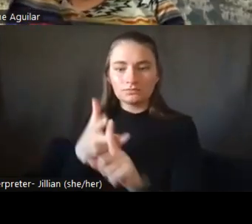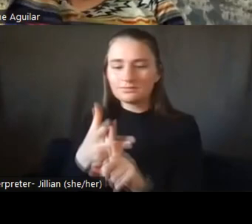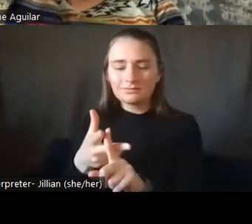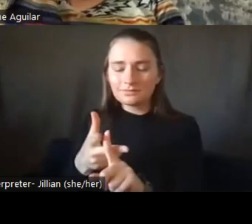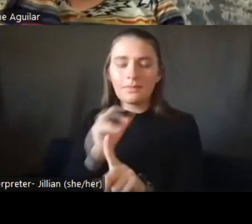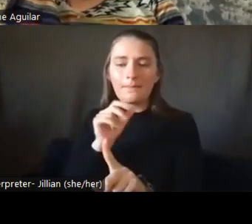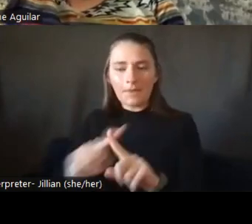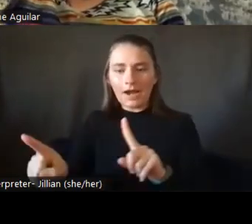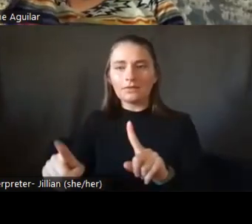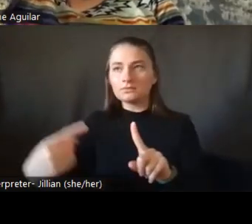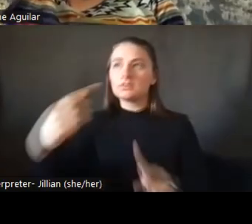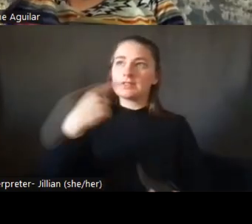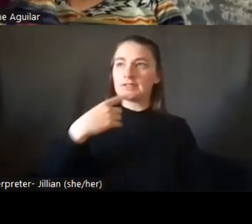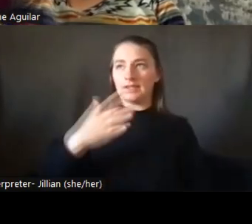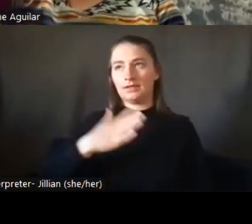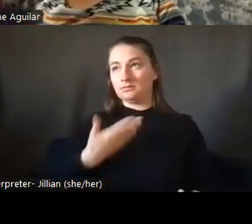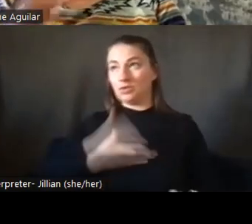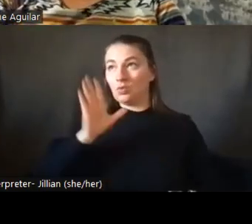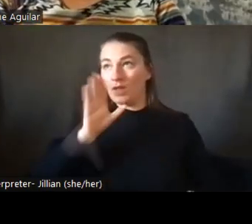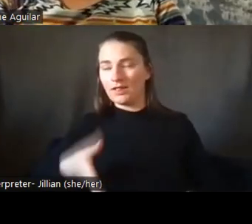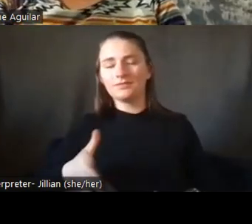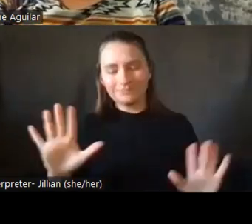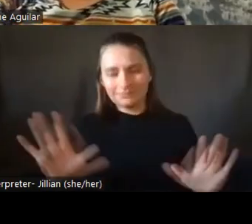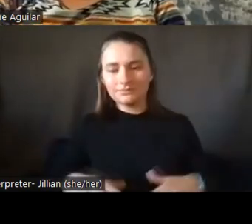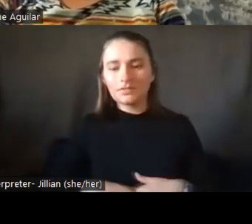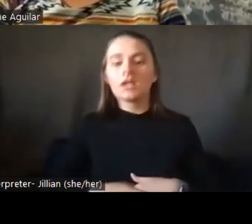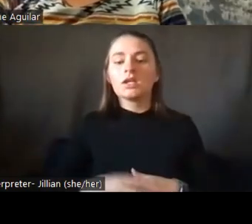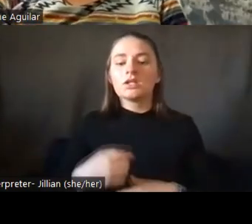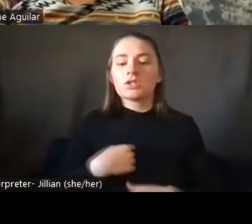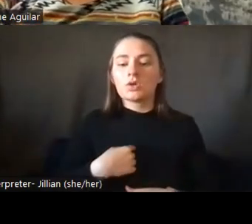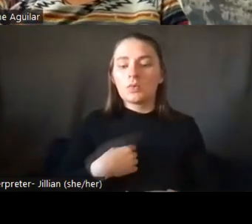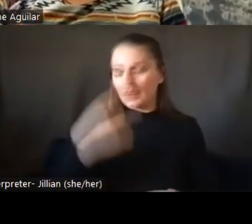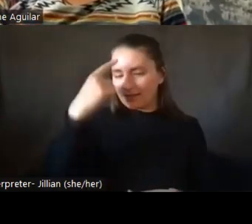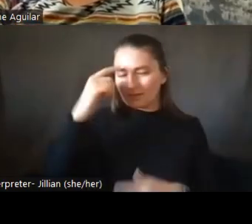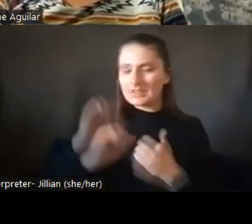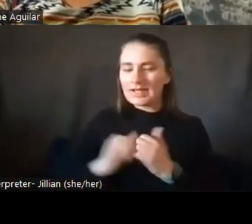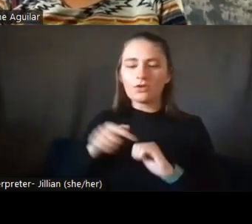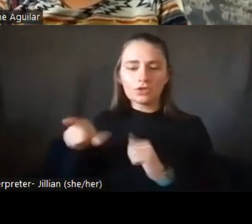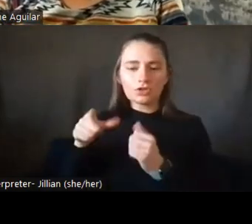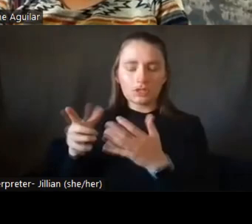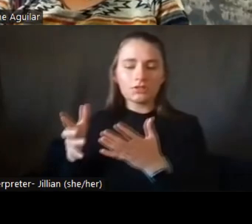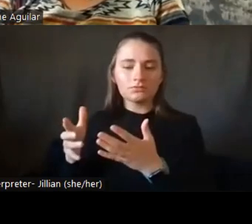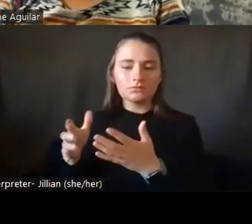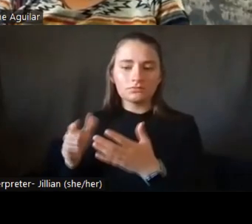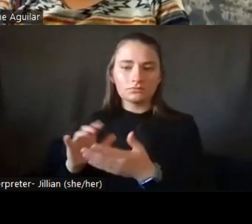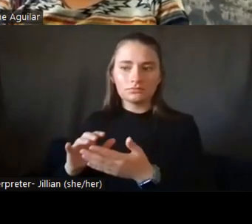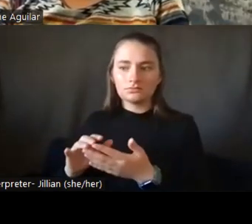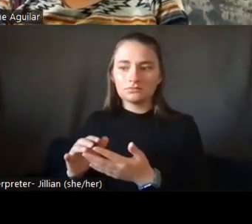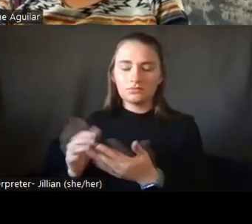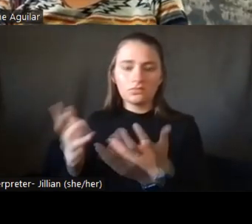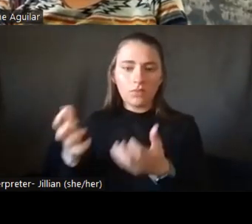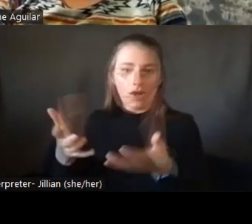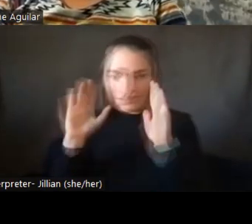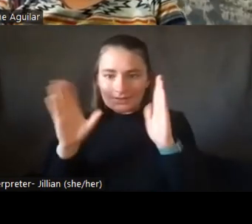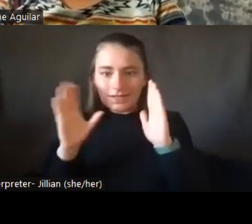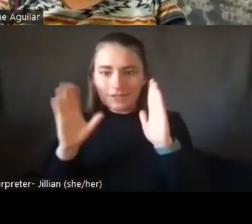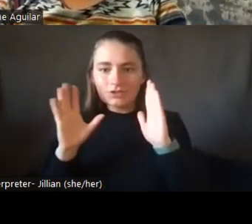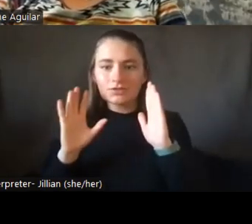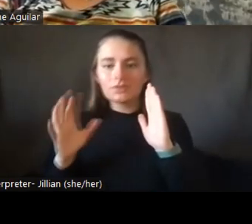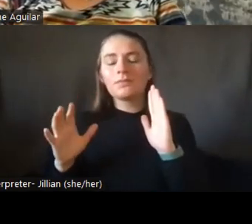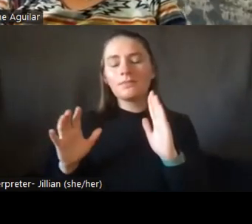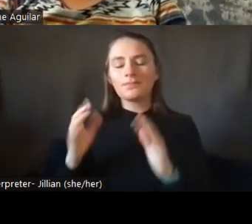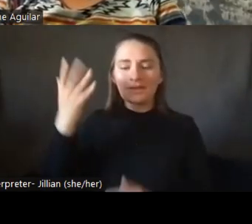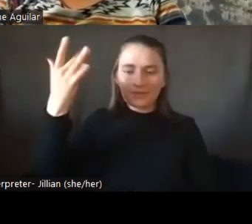it was just like, I think a phase and a way of getting attention kind of thing. But eventually we figured out she had